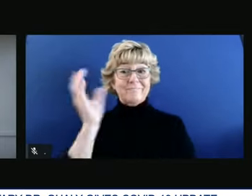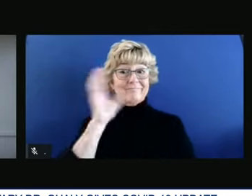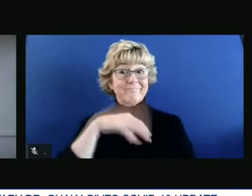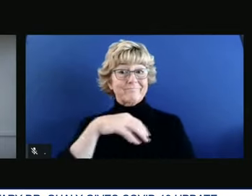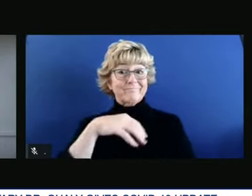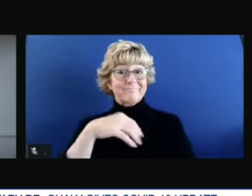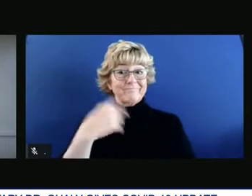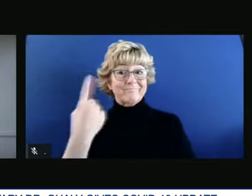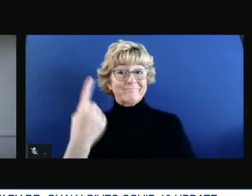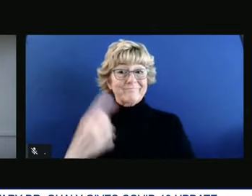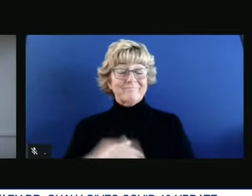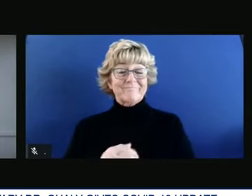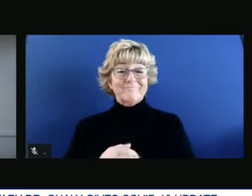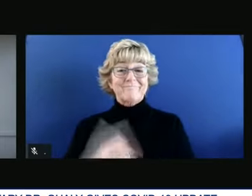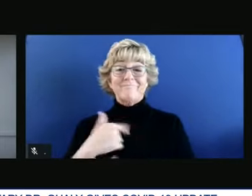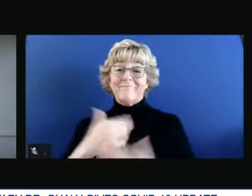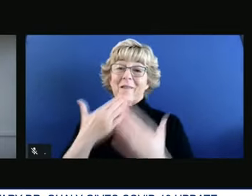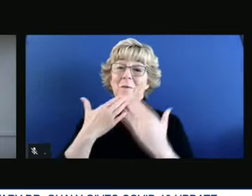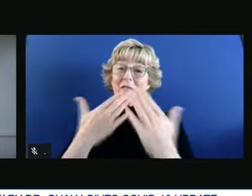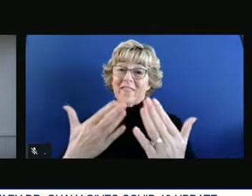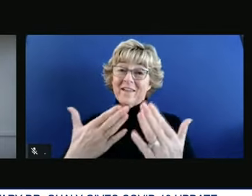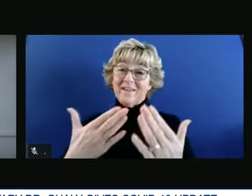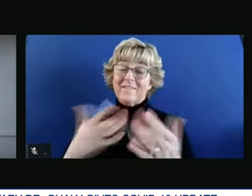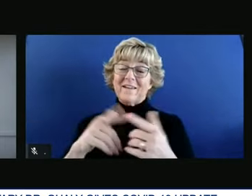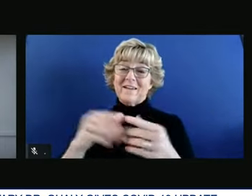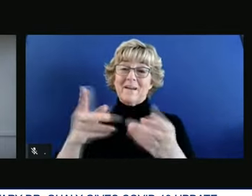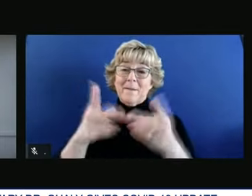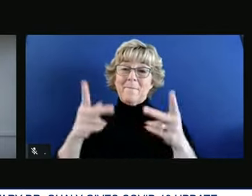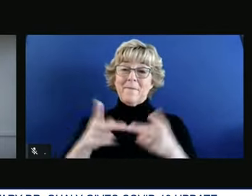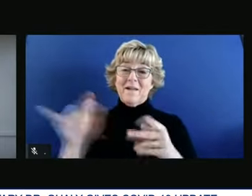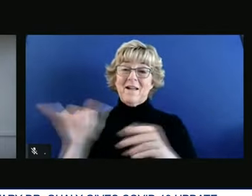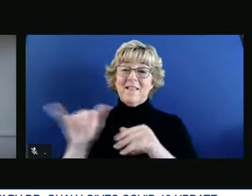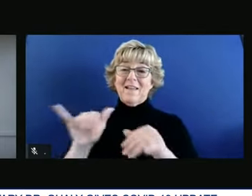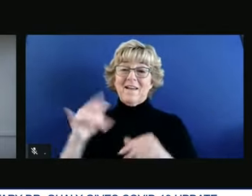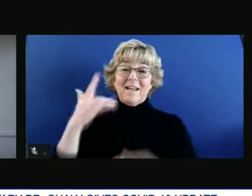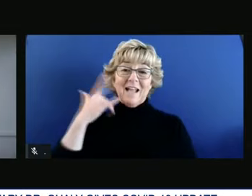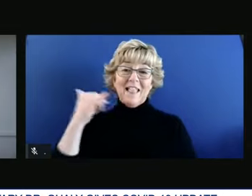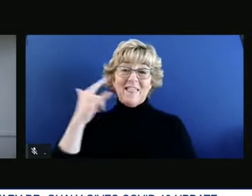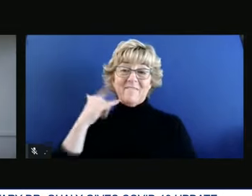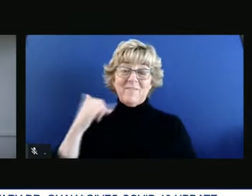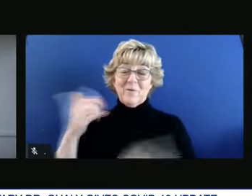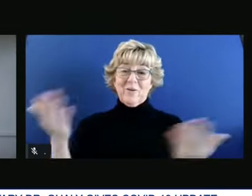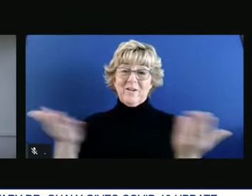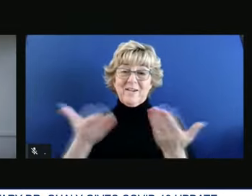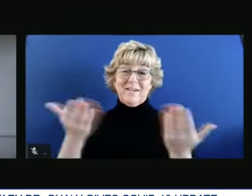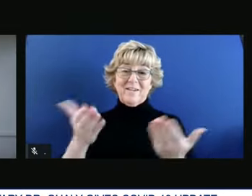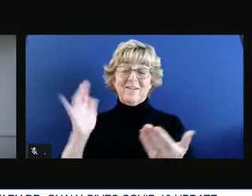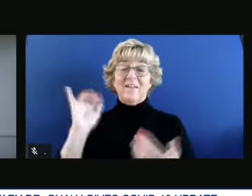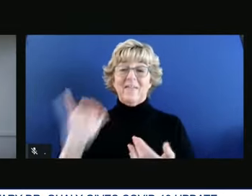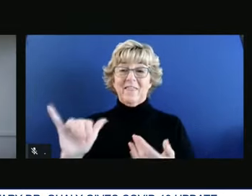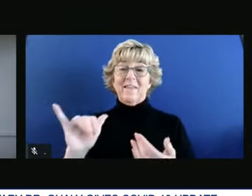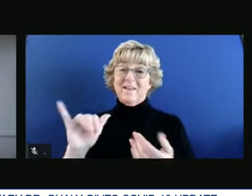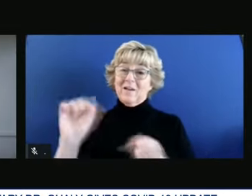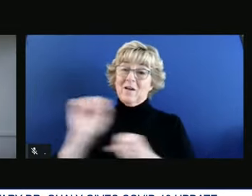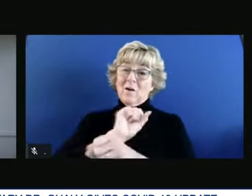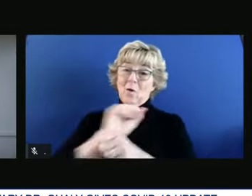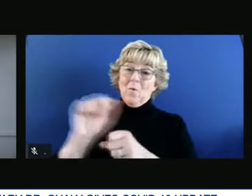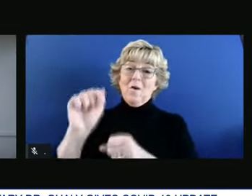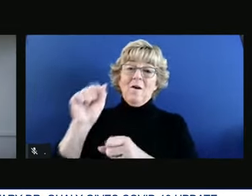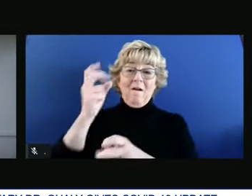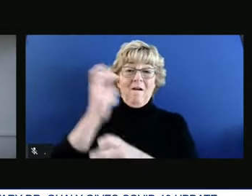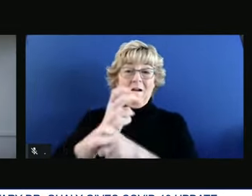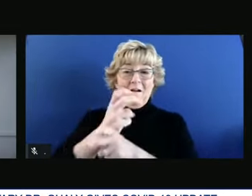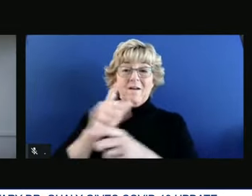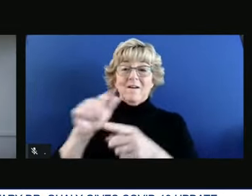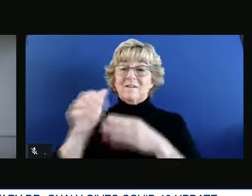I think we are thankful to be in a place like California, in a place that is working hard to be led by